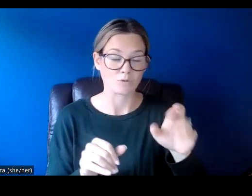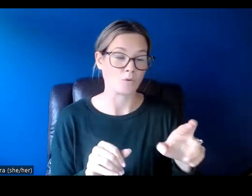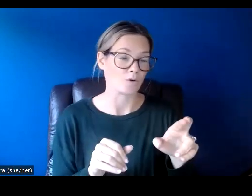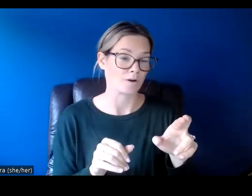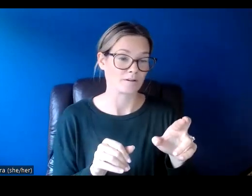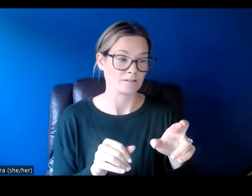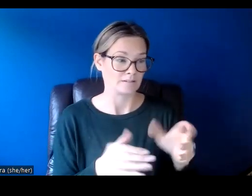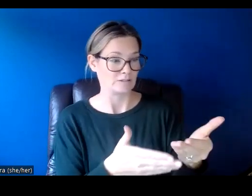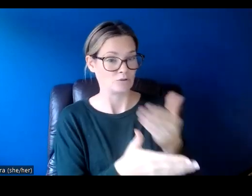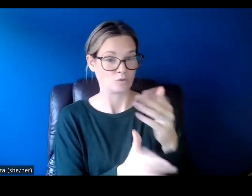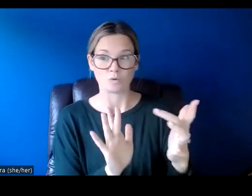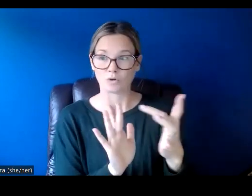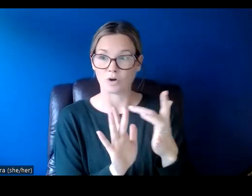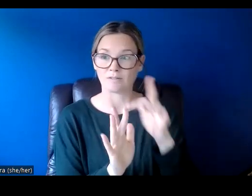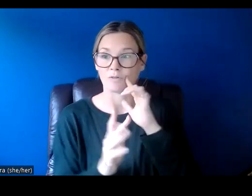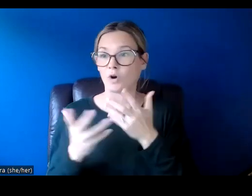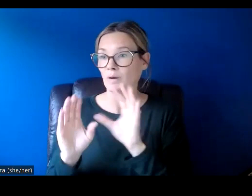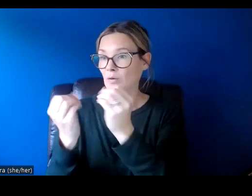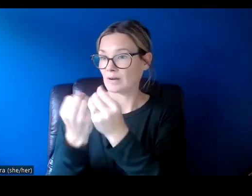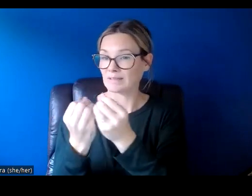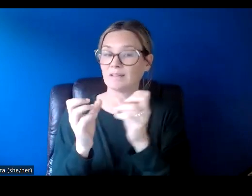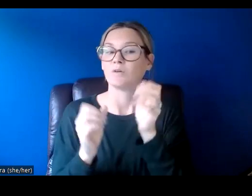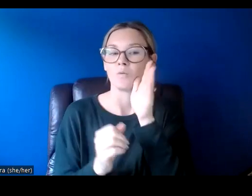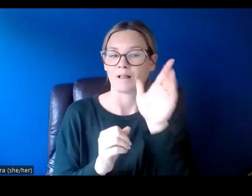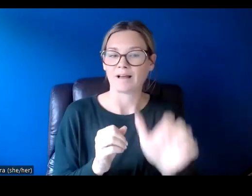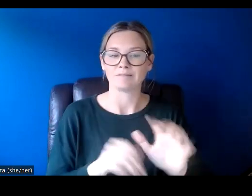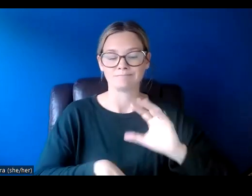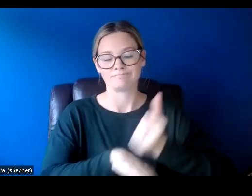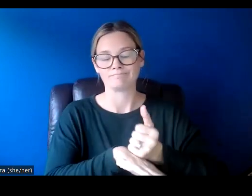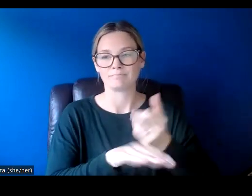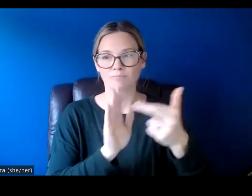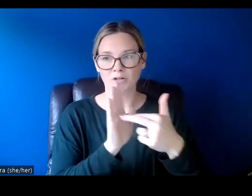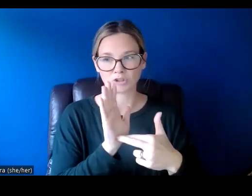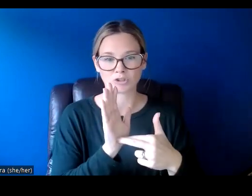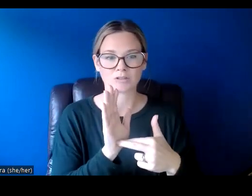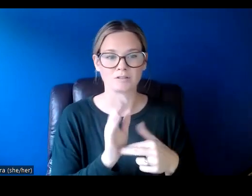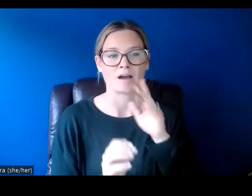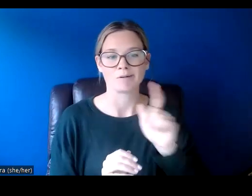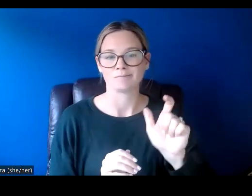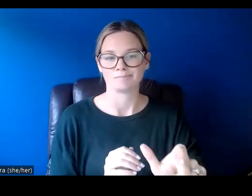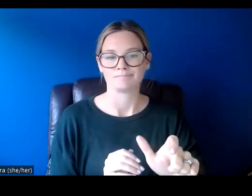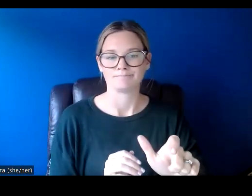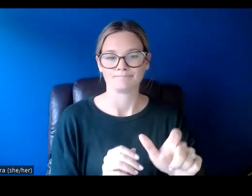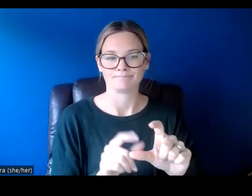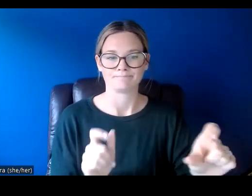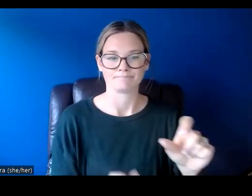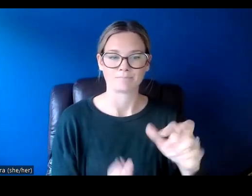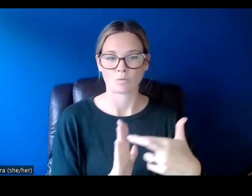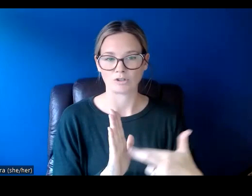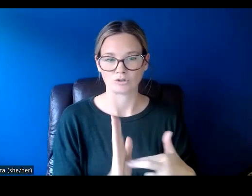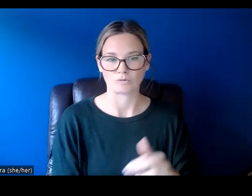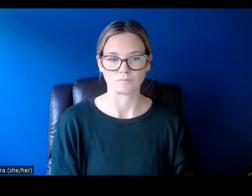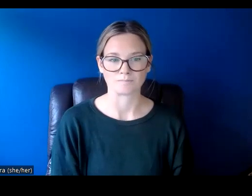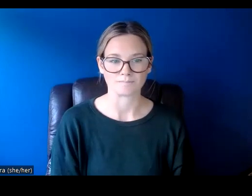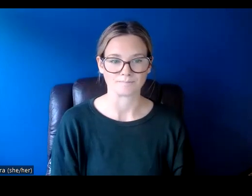are a new contact for an existing organization, you will have to register. So we're just going to click this button near the bottom